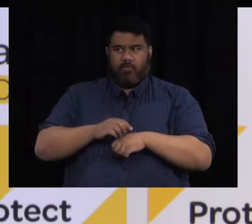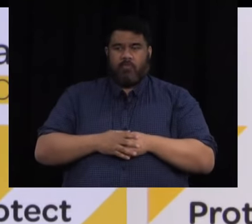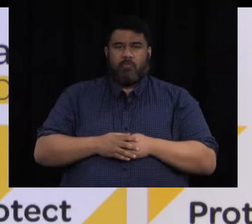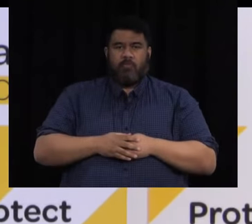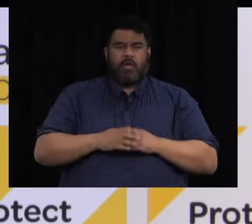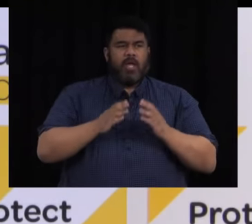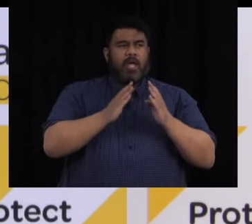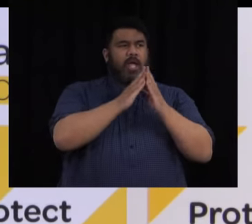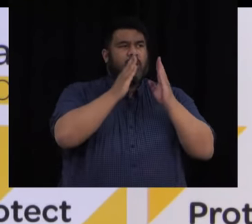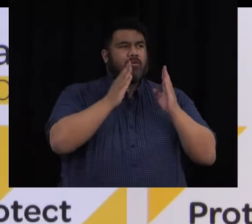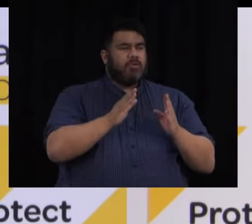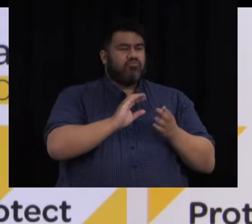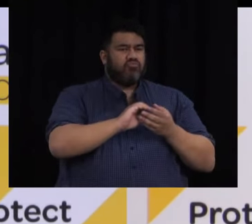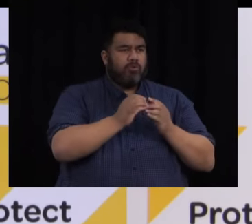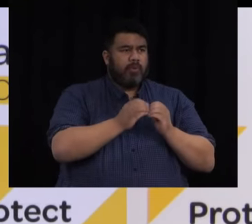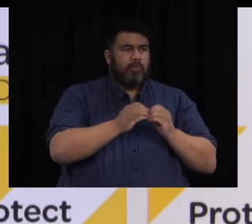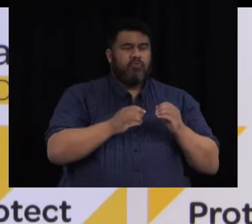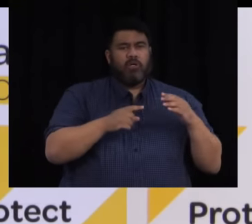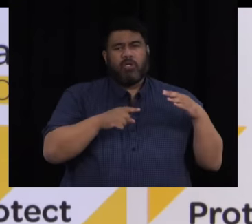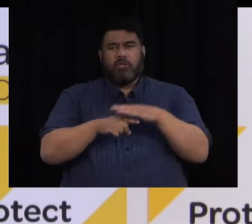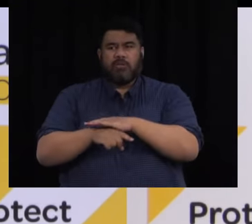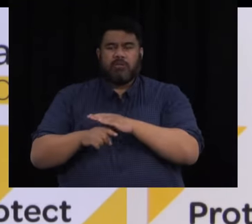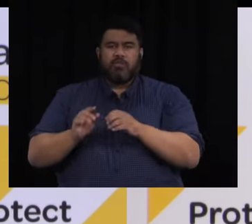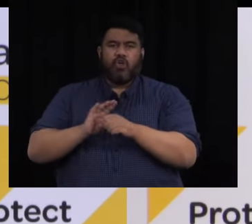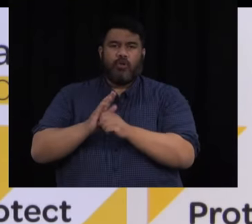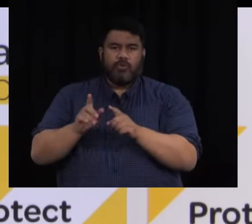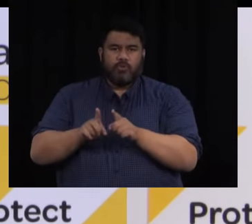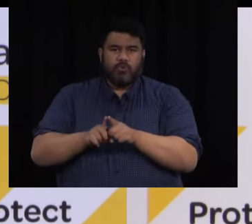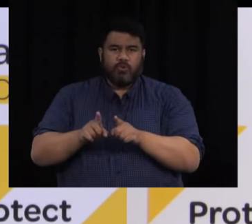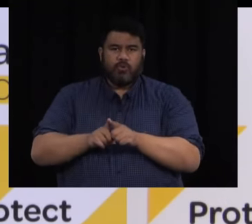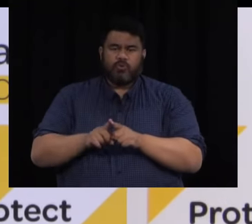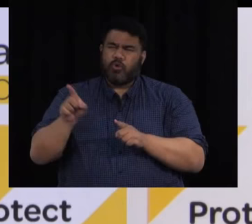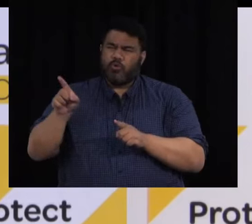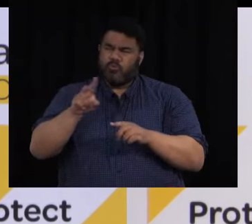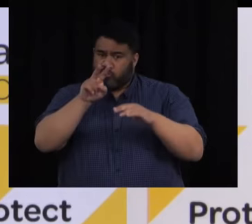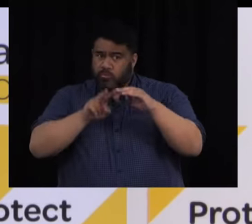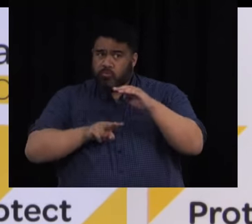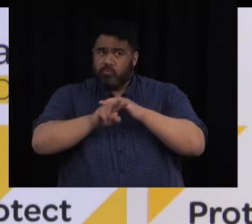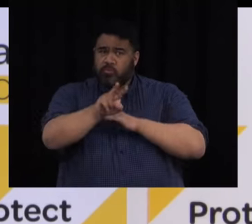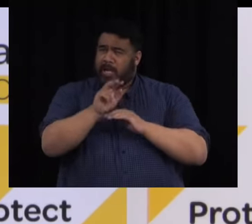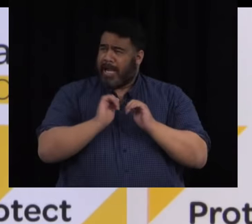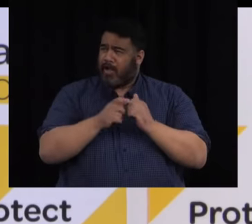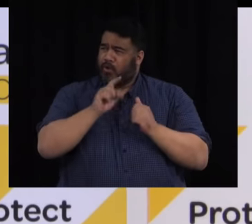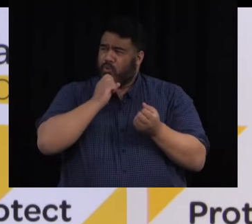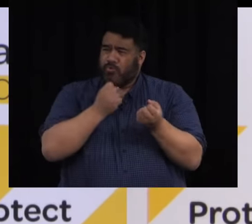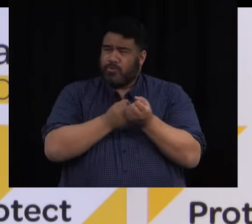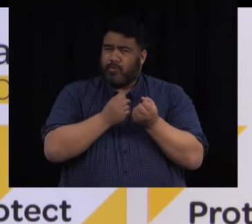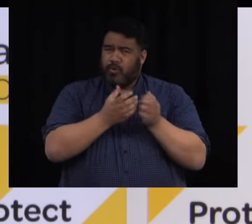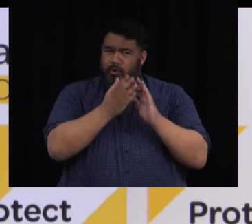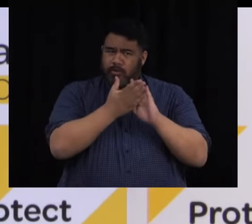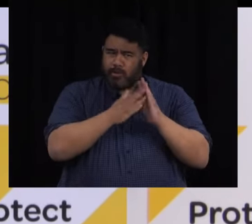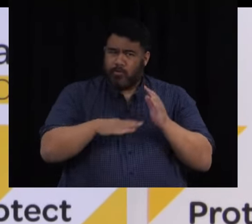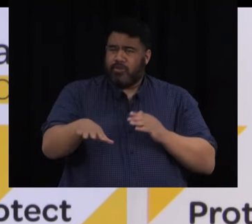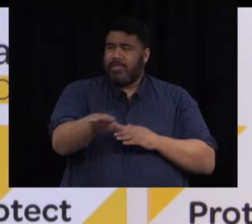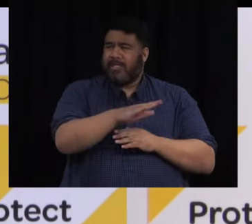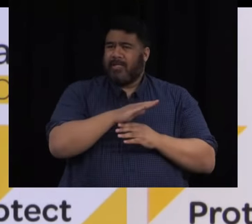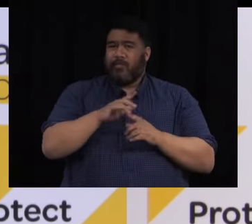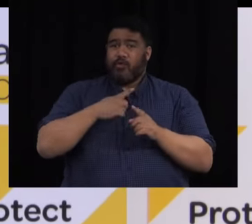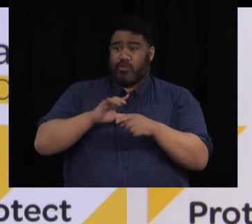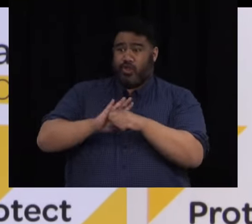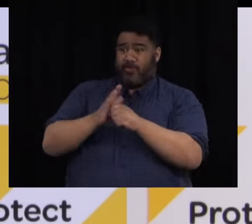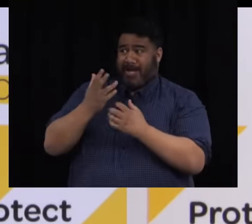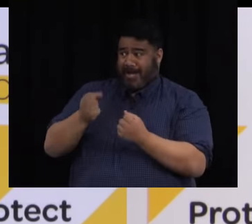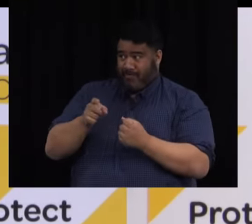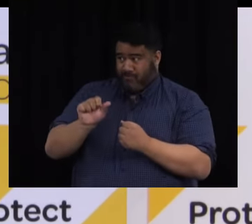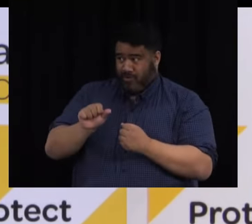problems for COVID. What forward planning and preparedness have you done around those communities with this outbreak and in particular